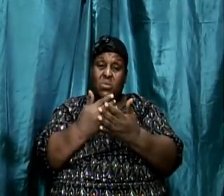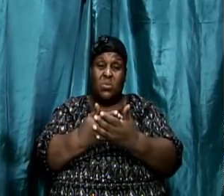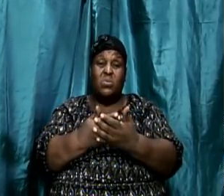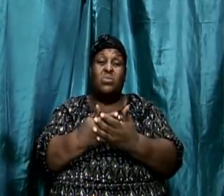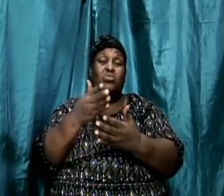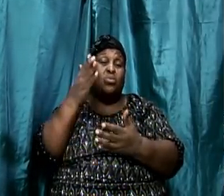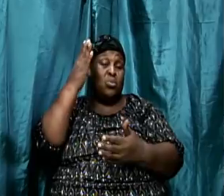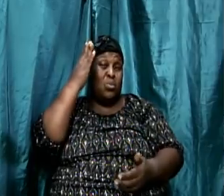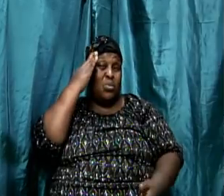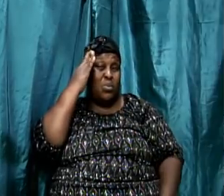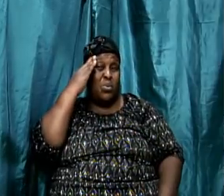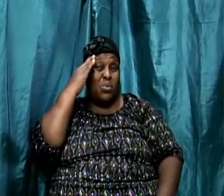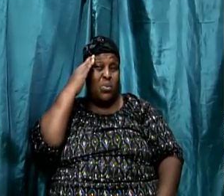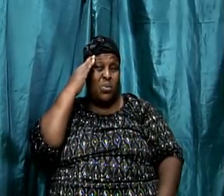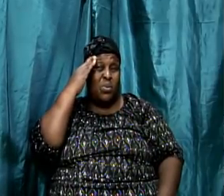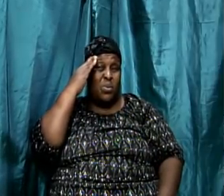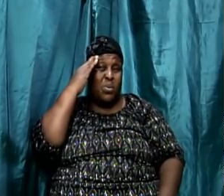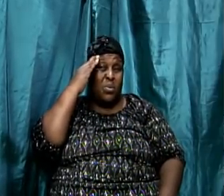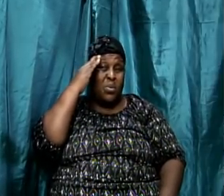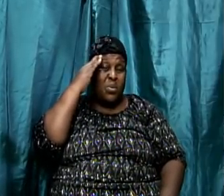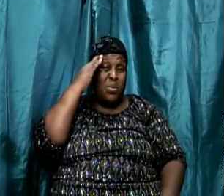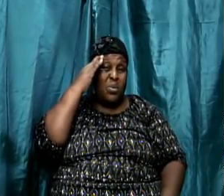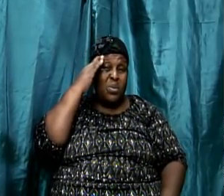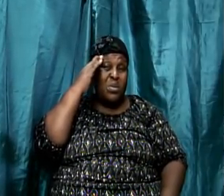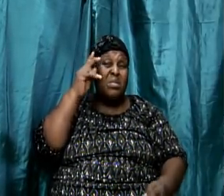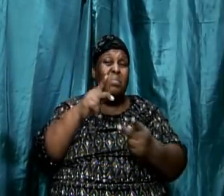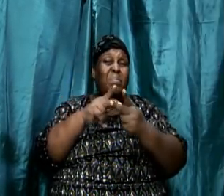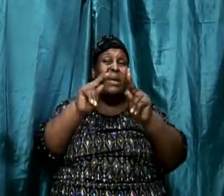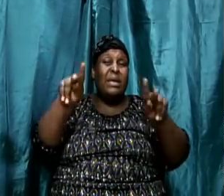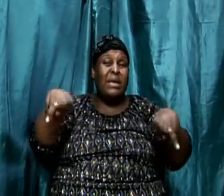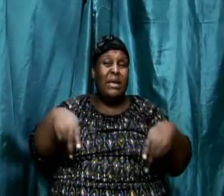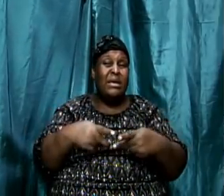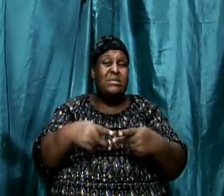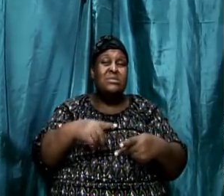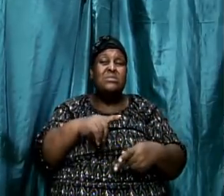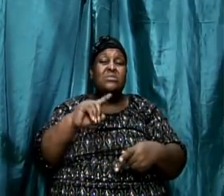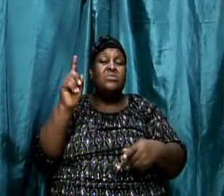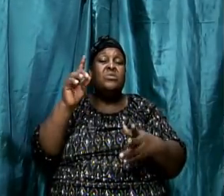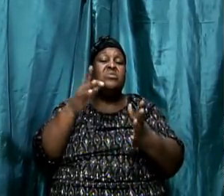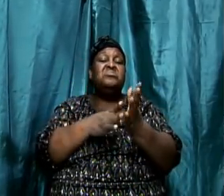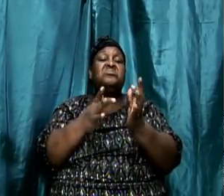the places where Jesus went.